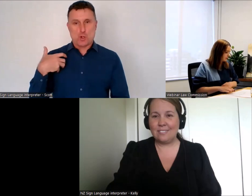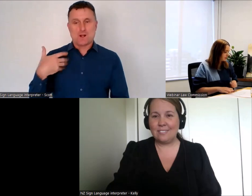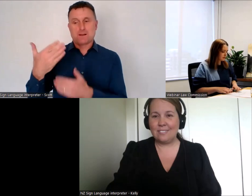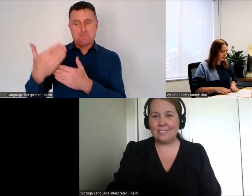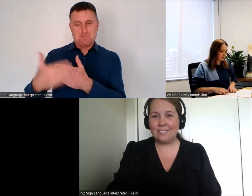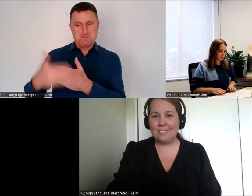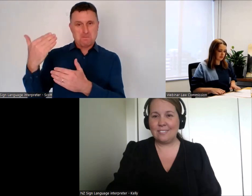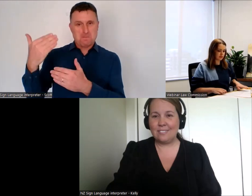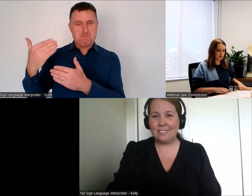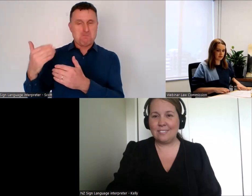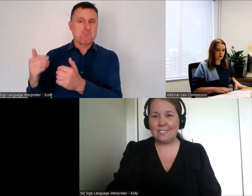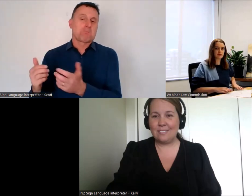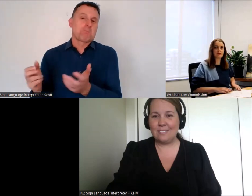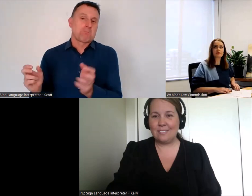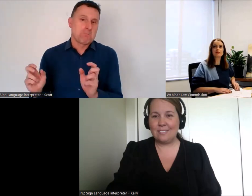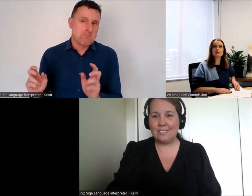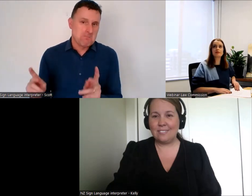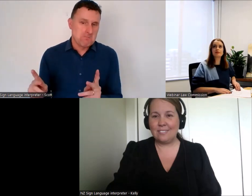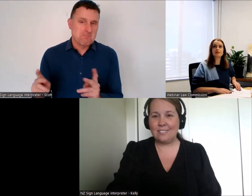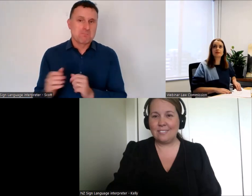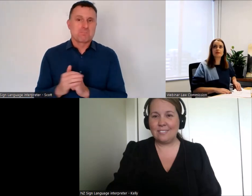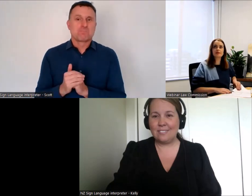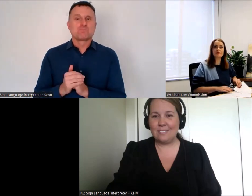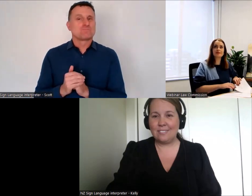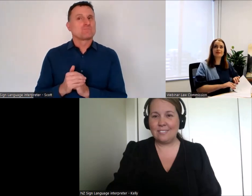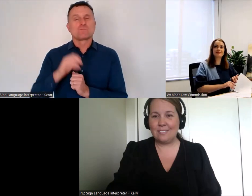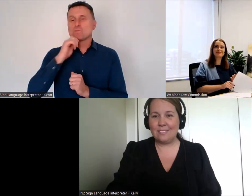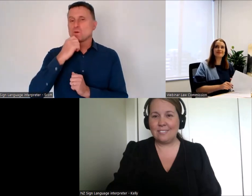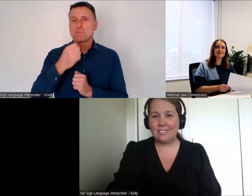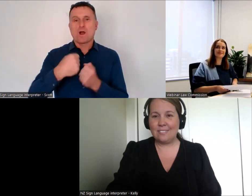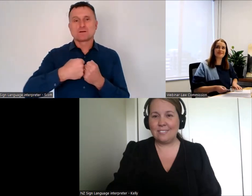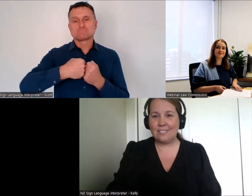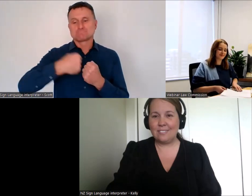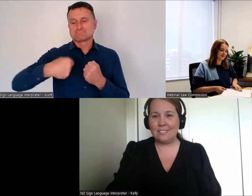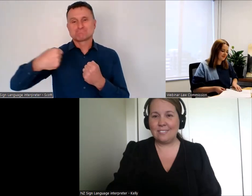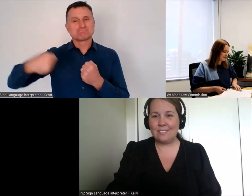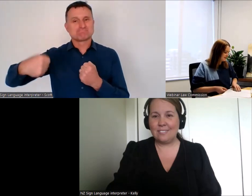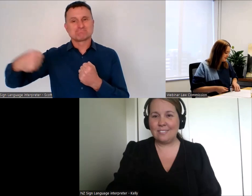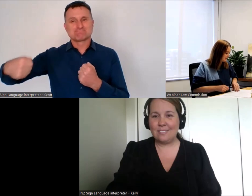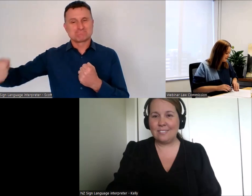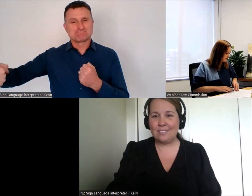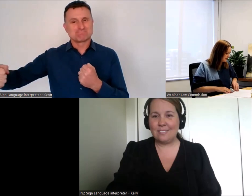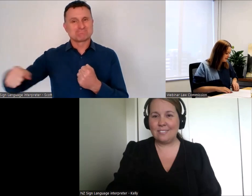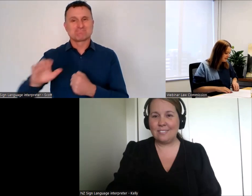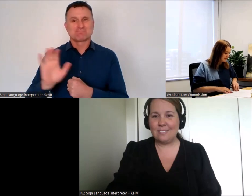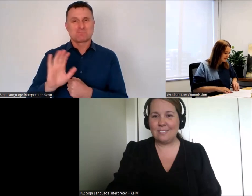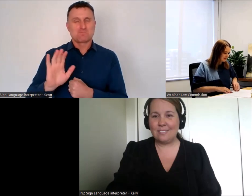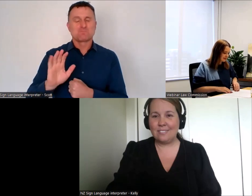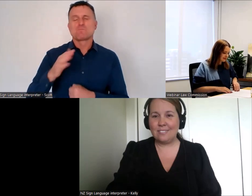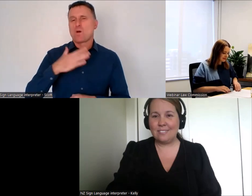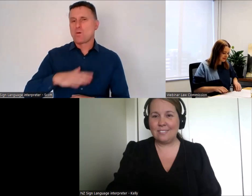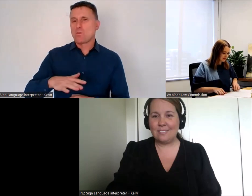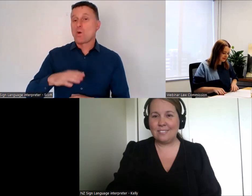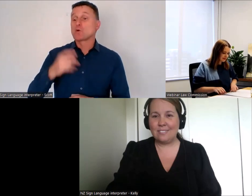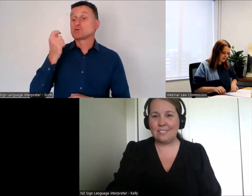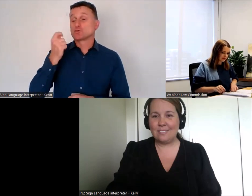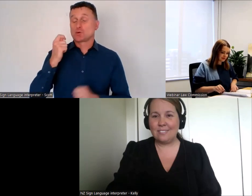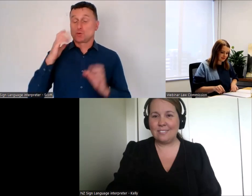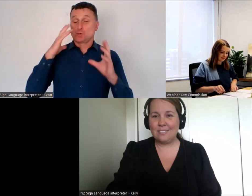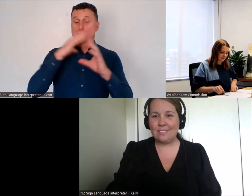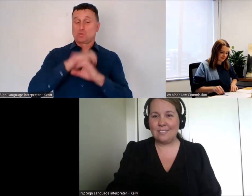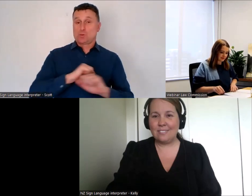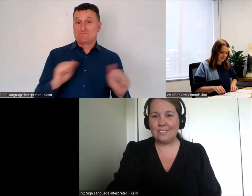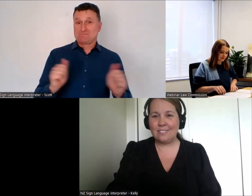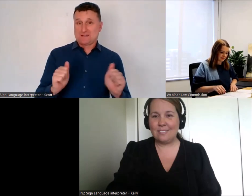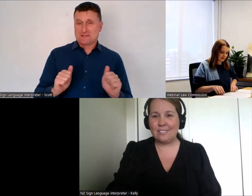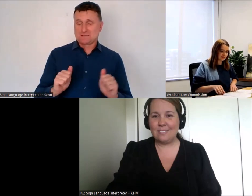So we won't drag it out. Let me though, before we go, just offer a couple of thanks. The